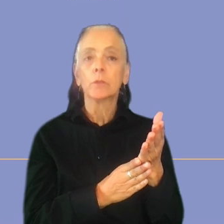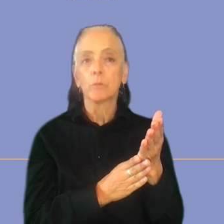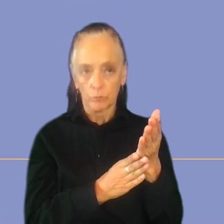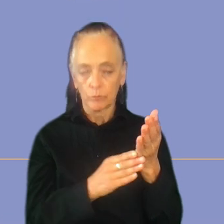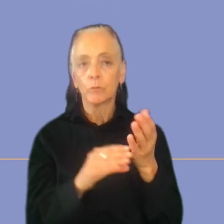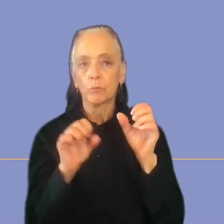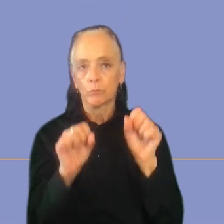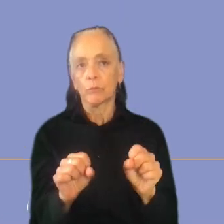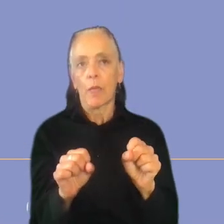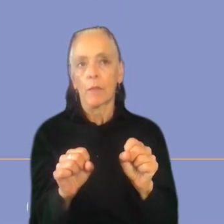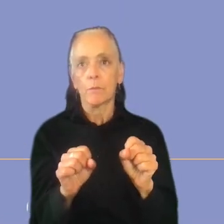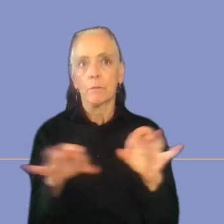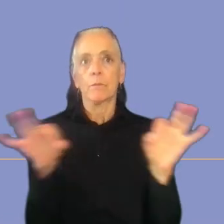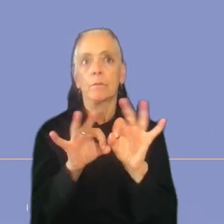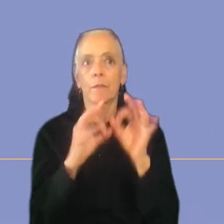that they value.